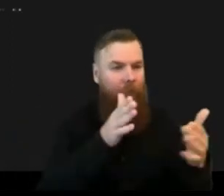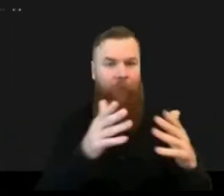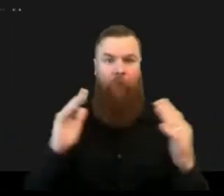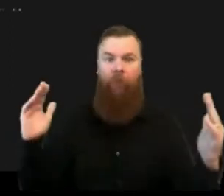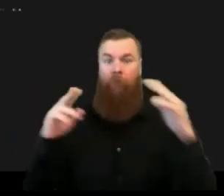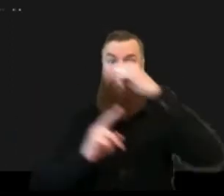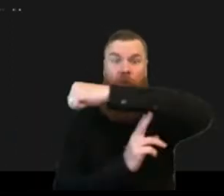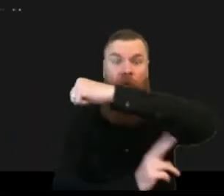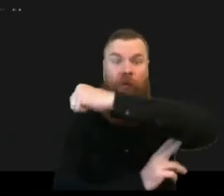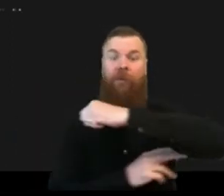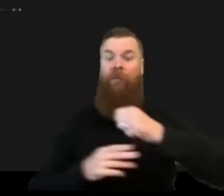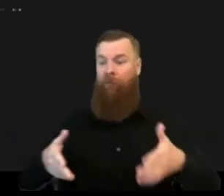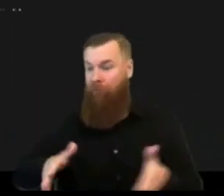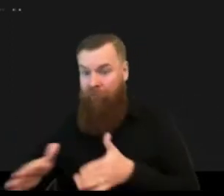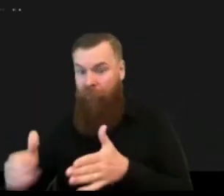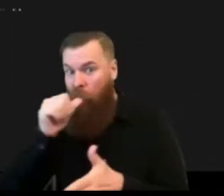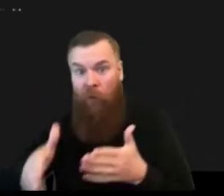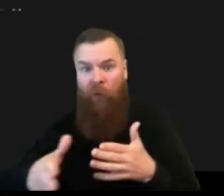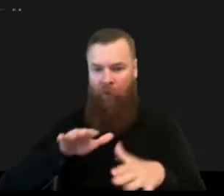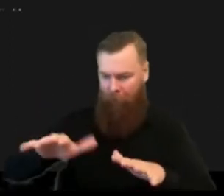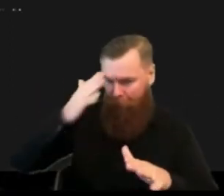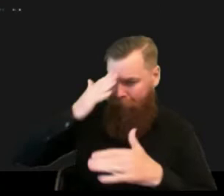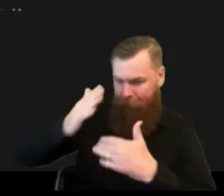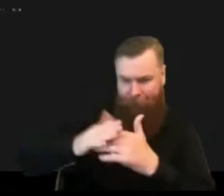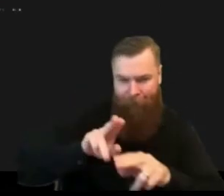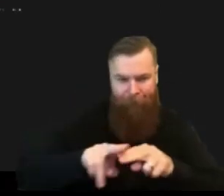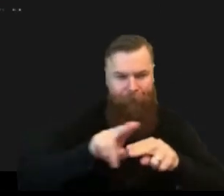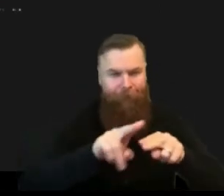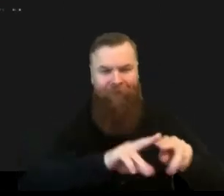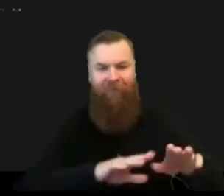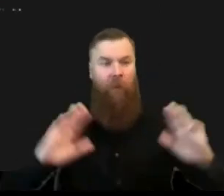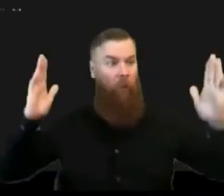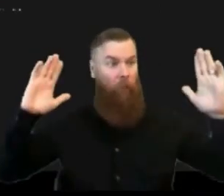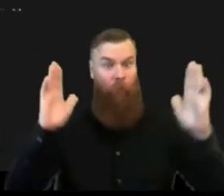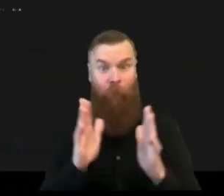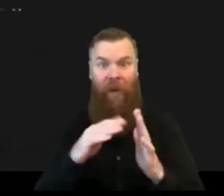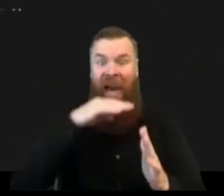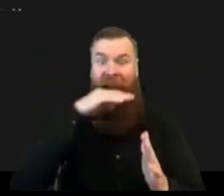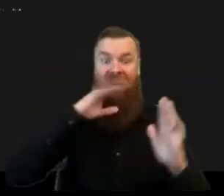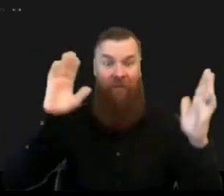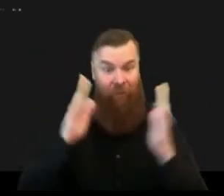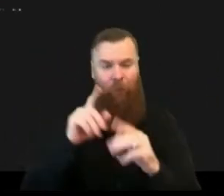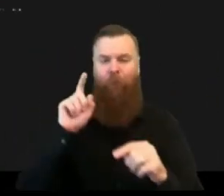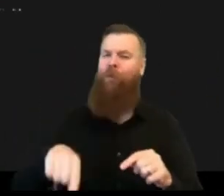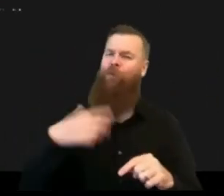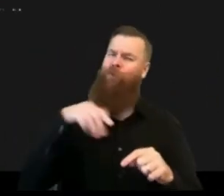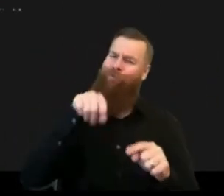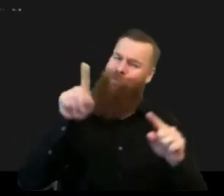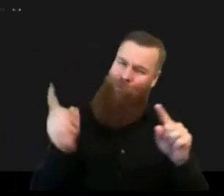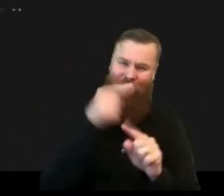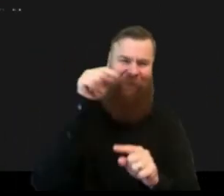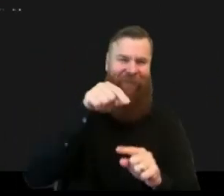absolutely important for the elements that can be exposed and can be also um